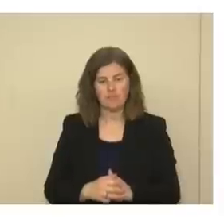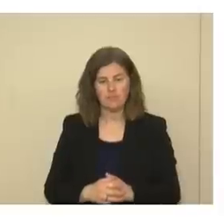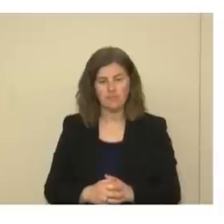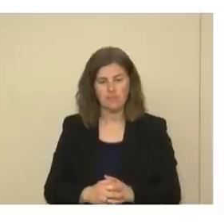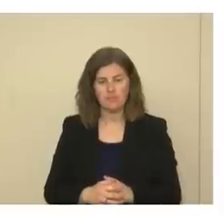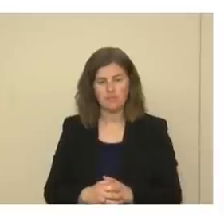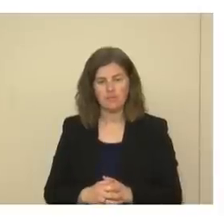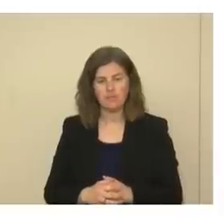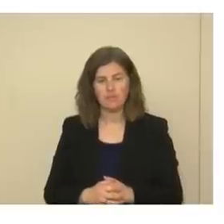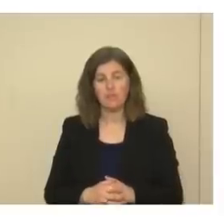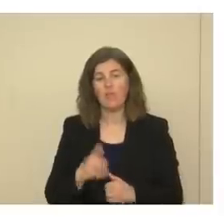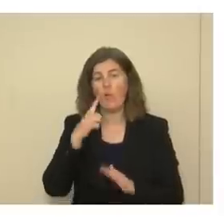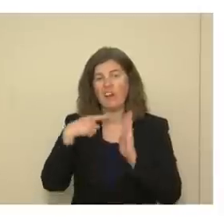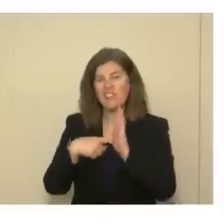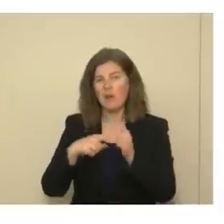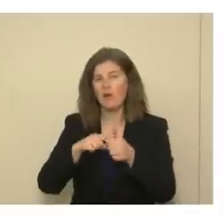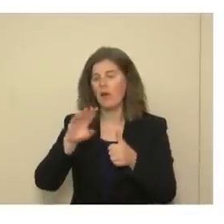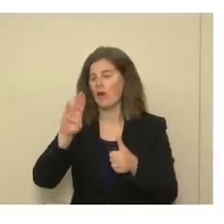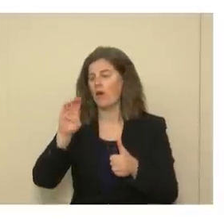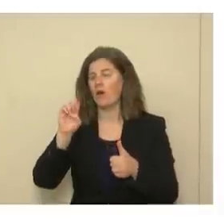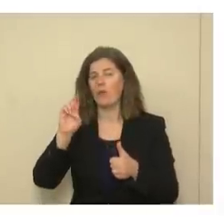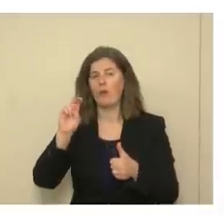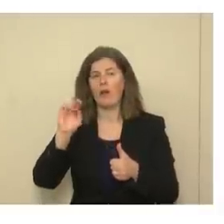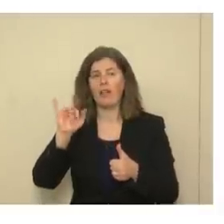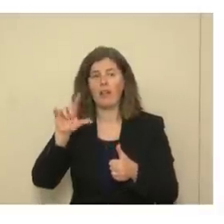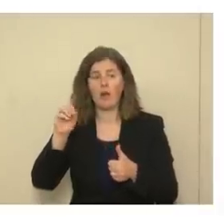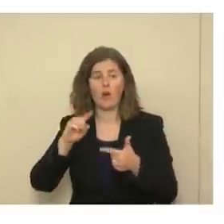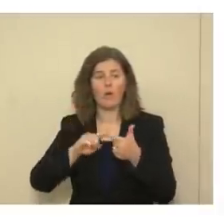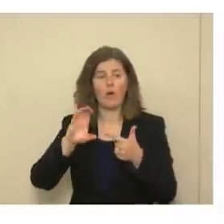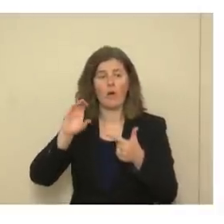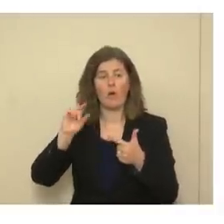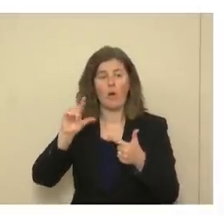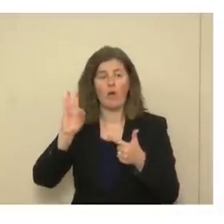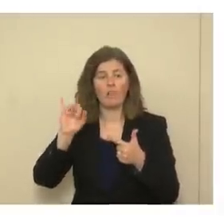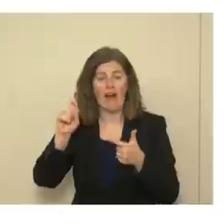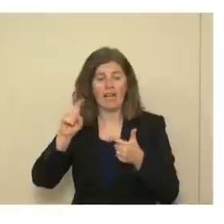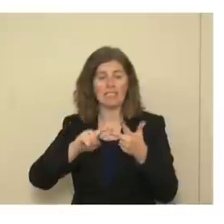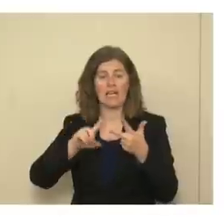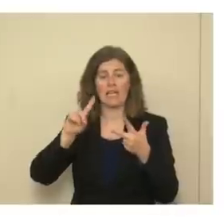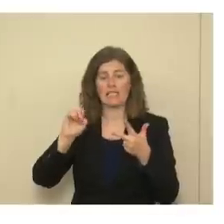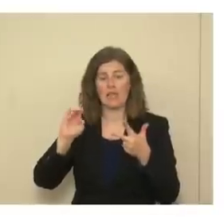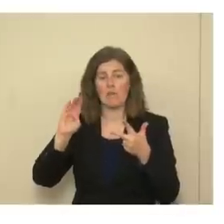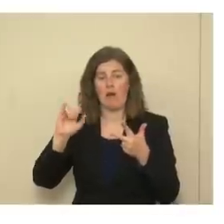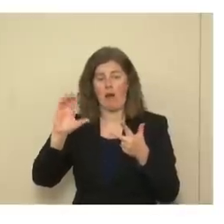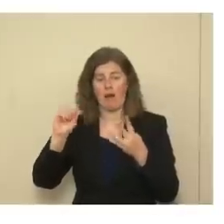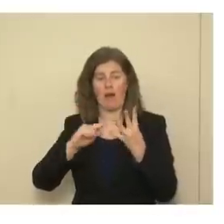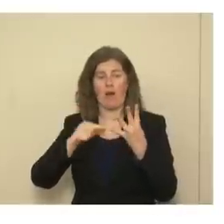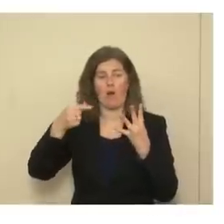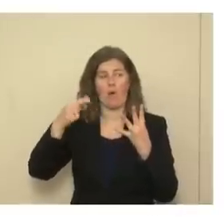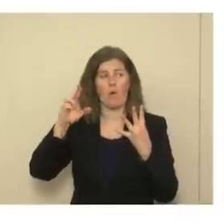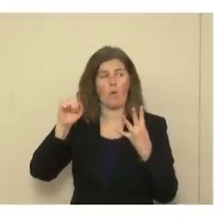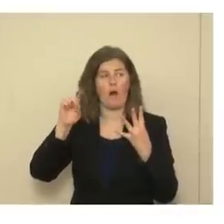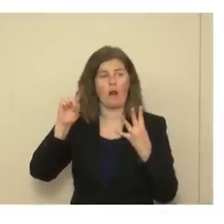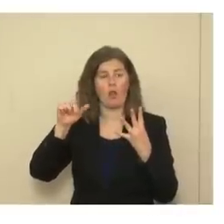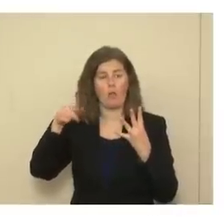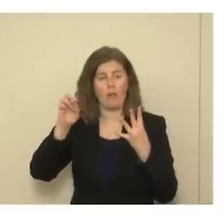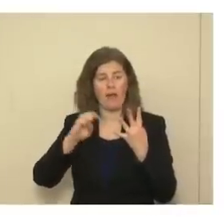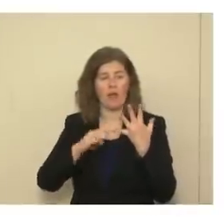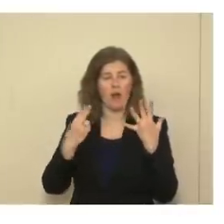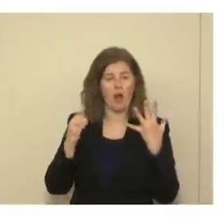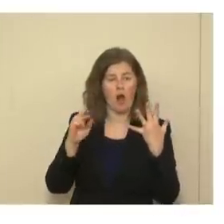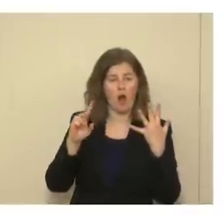Bernalillo, Colfax, DeBaca, Guadalupe, Harding,